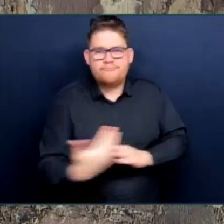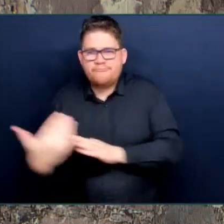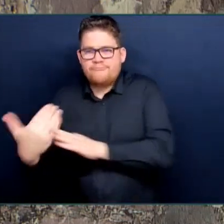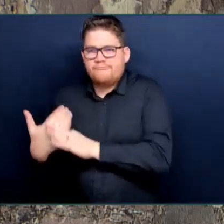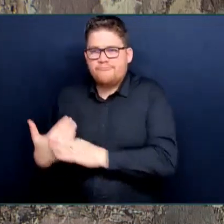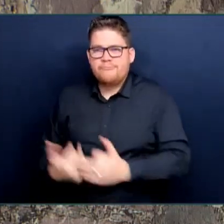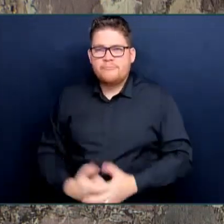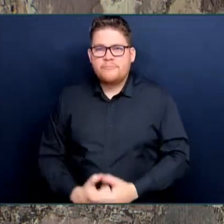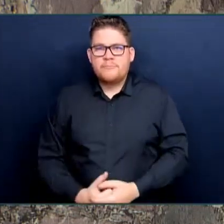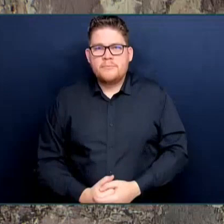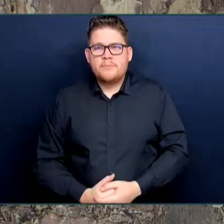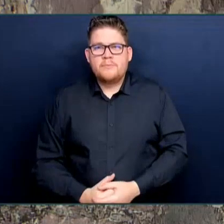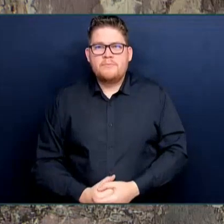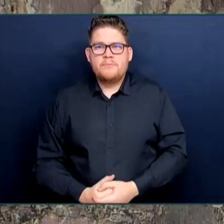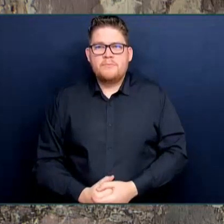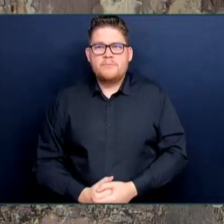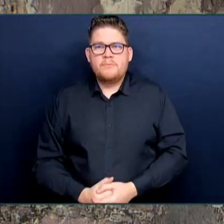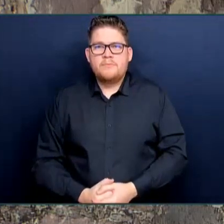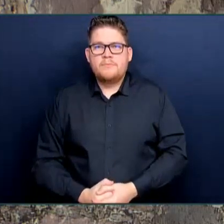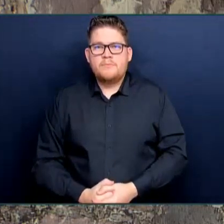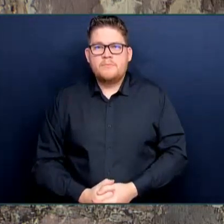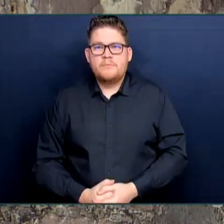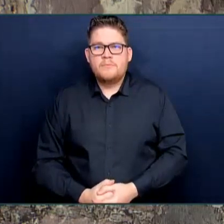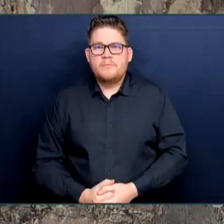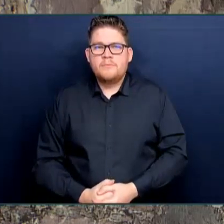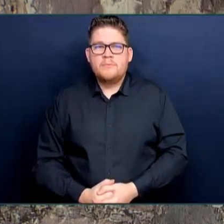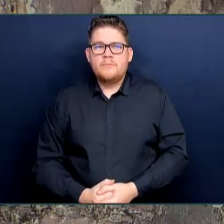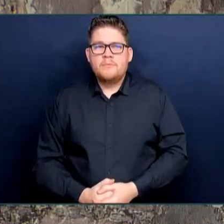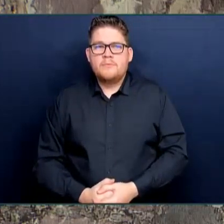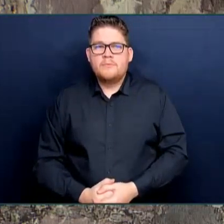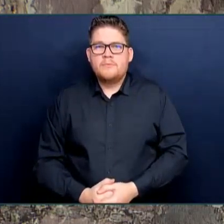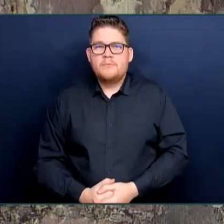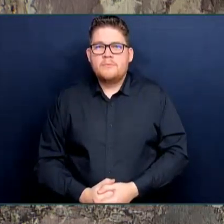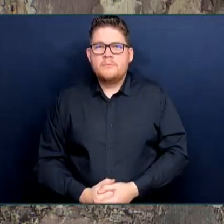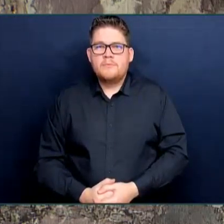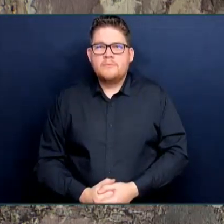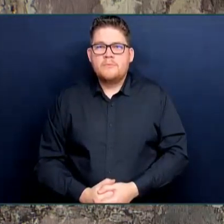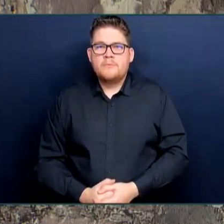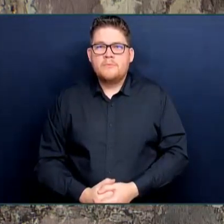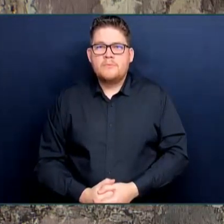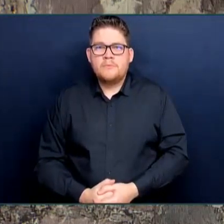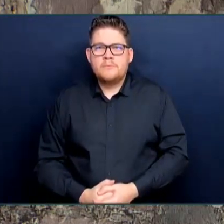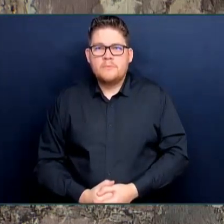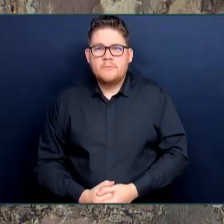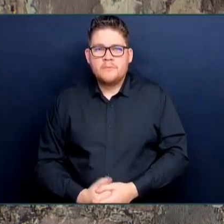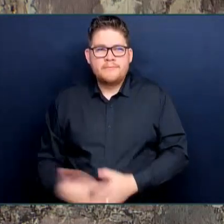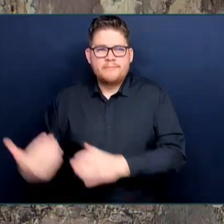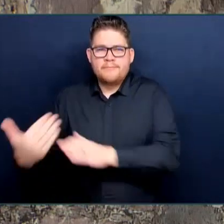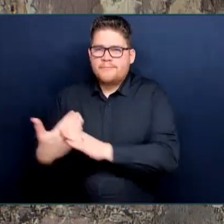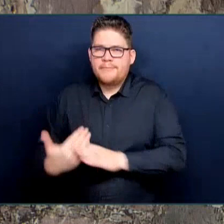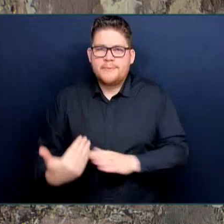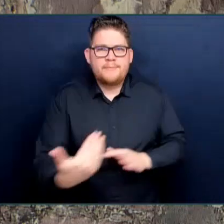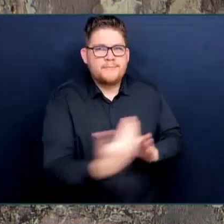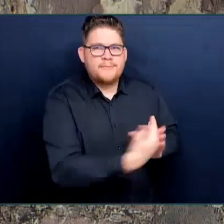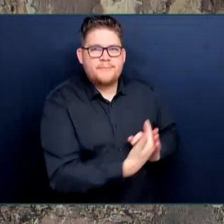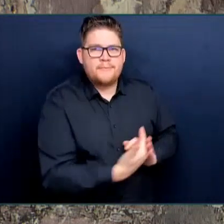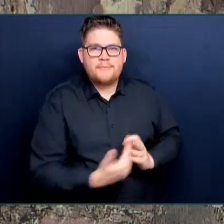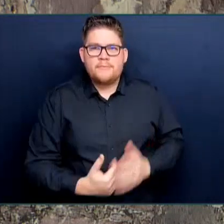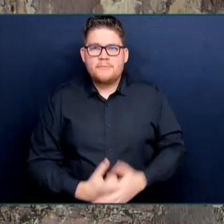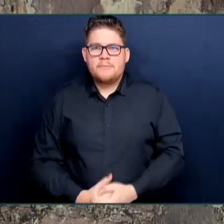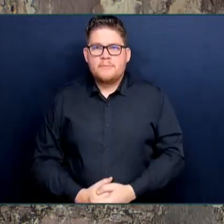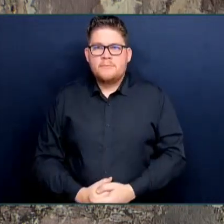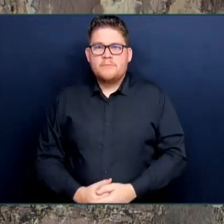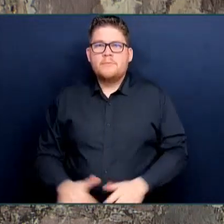I'm sure the member was watching. I'm sure the was watching as well. Members. please.